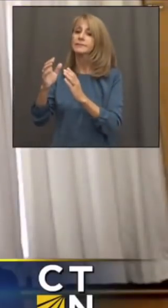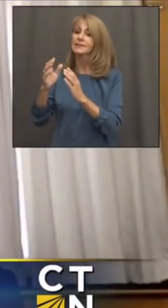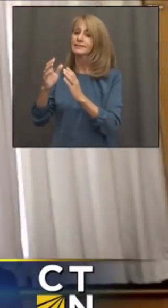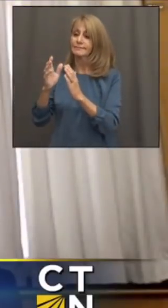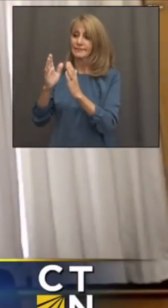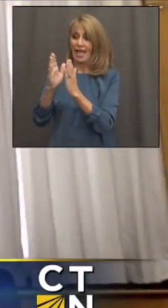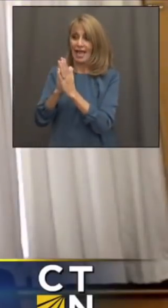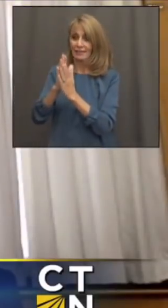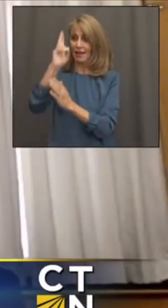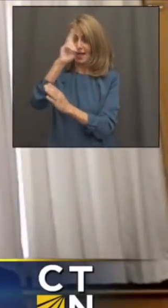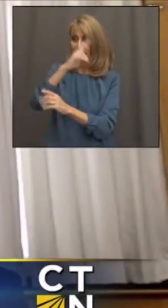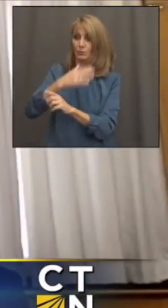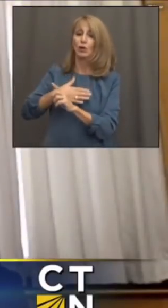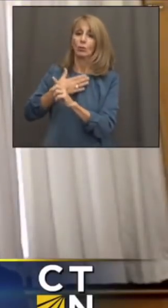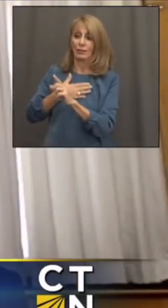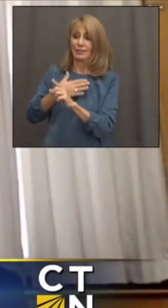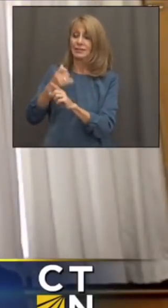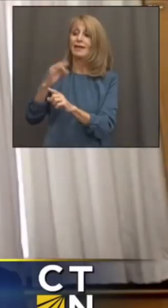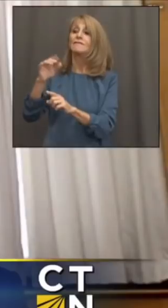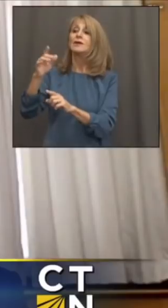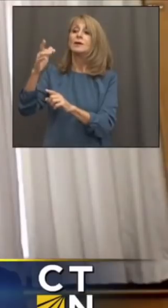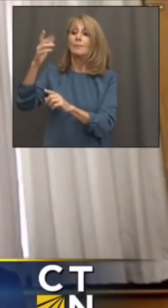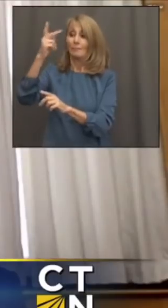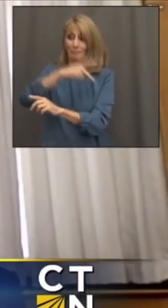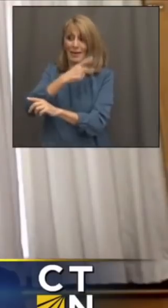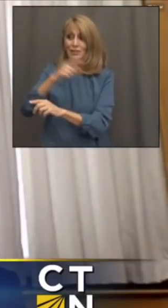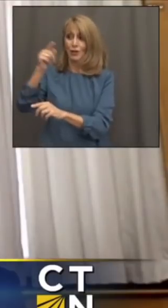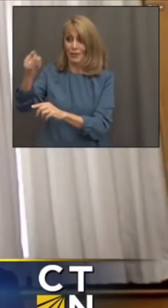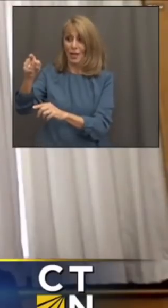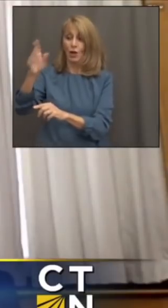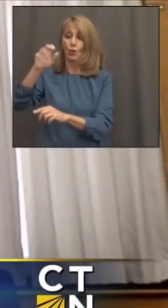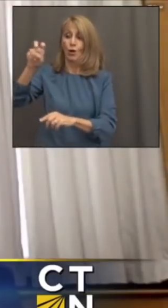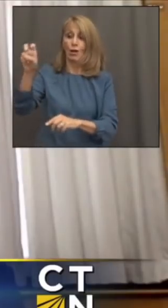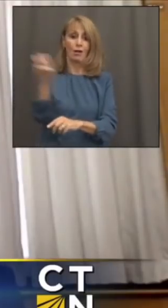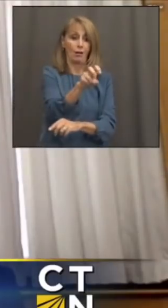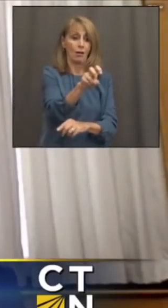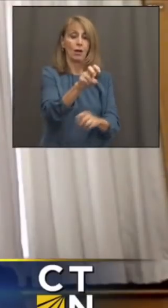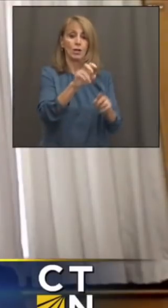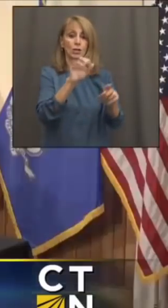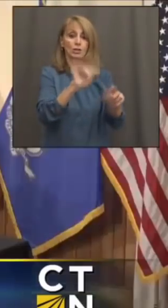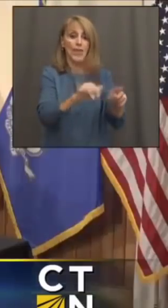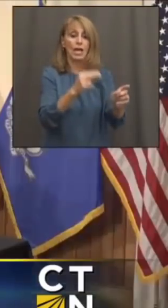I believe all of them are at least in process of, of, uh, setting up that protocol.